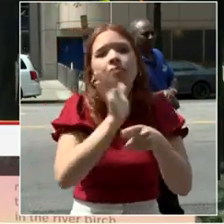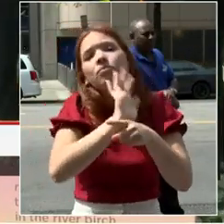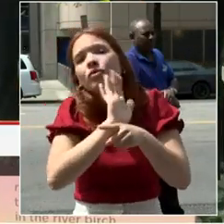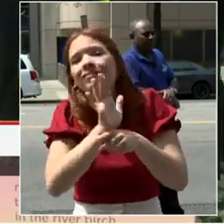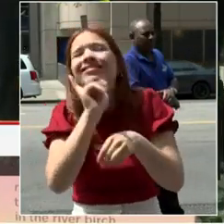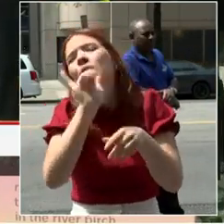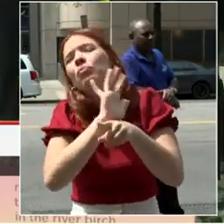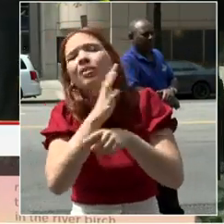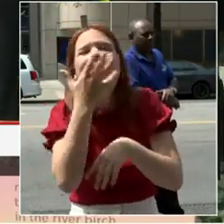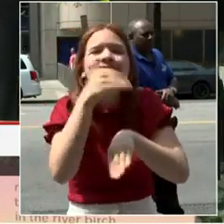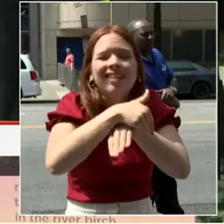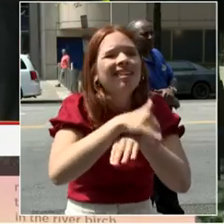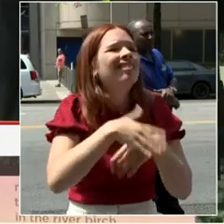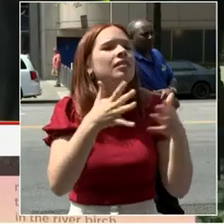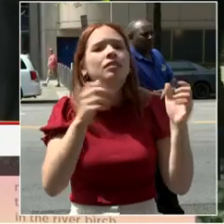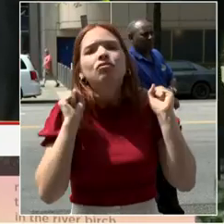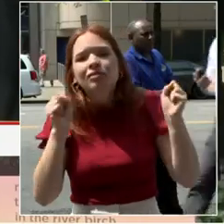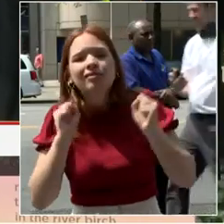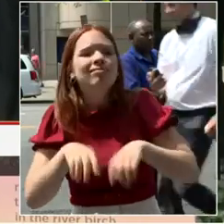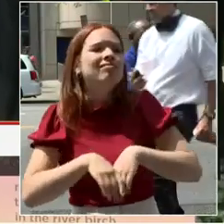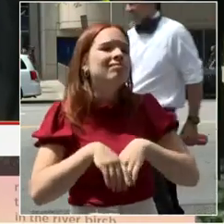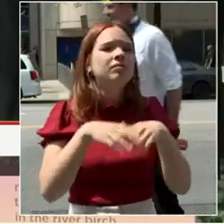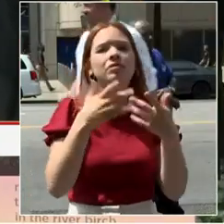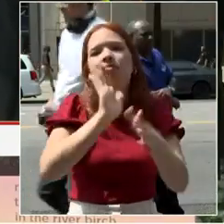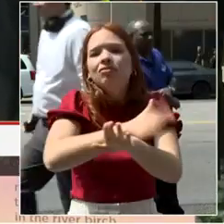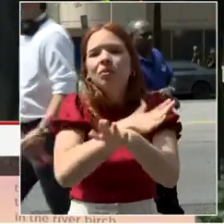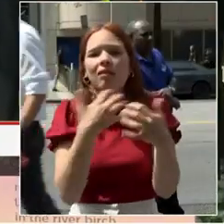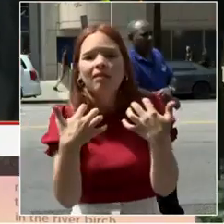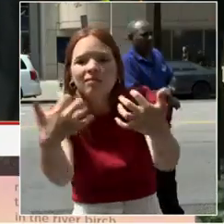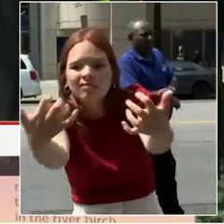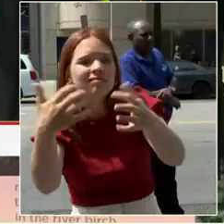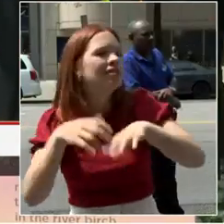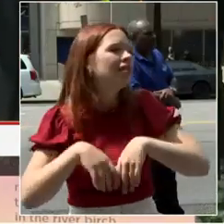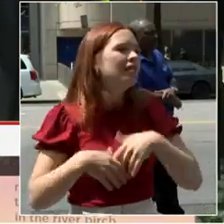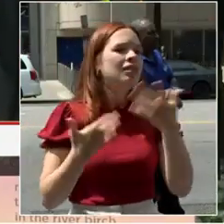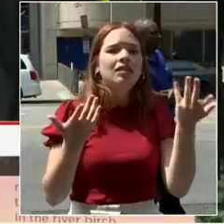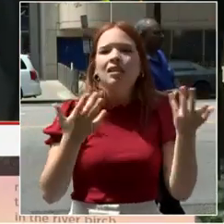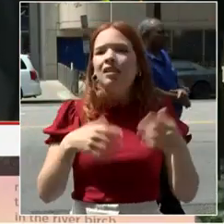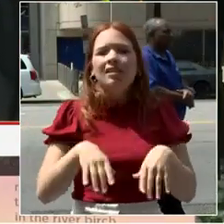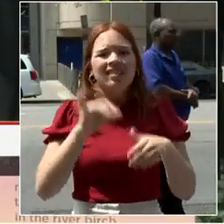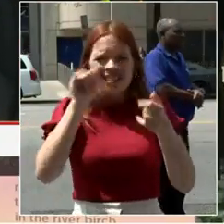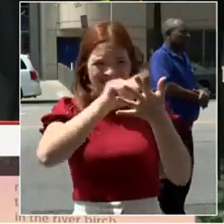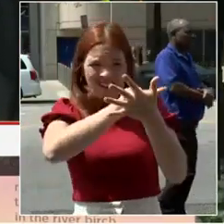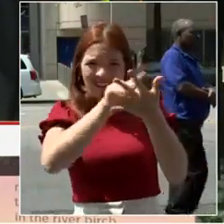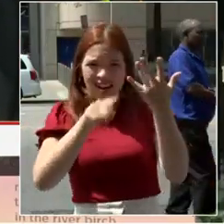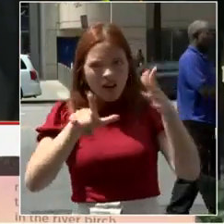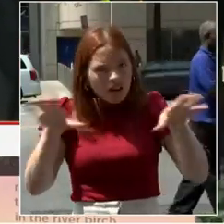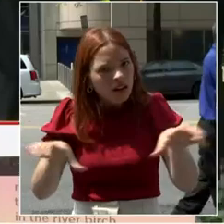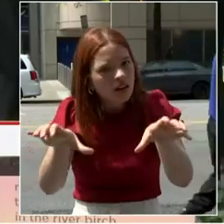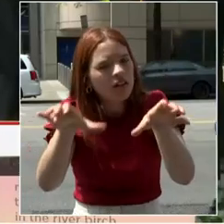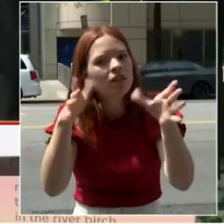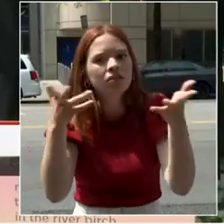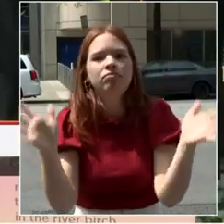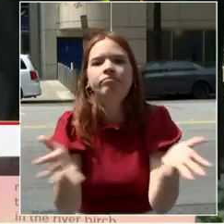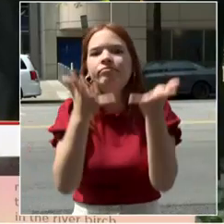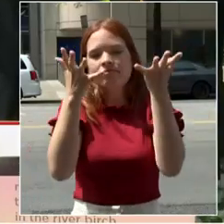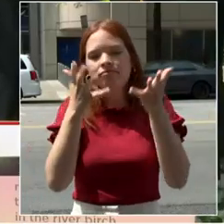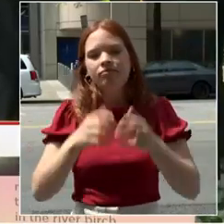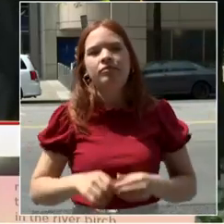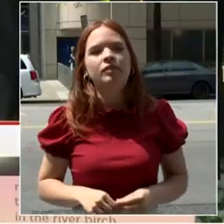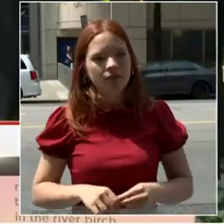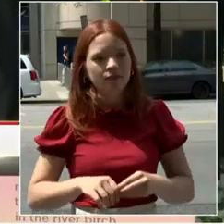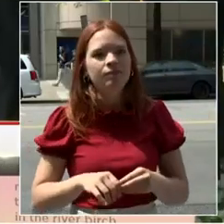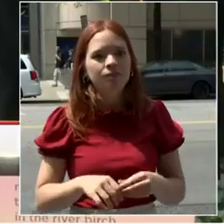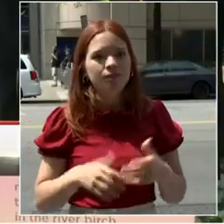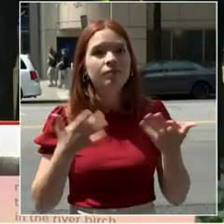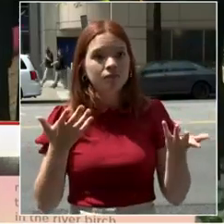people to our downtown. Earlier this week, we attended a retail conference with